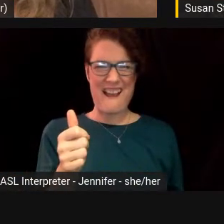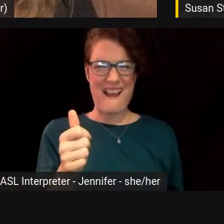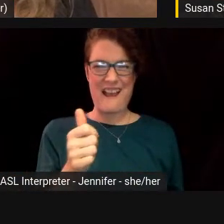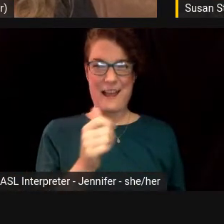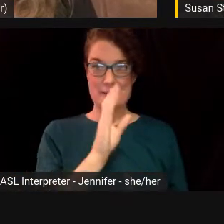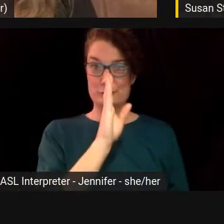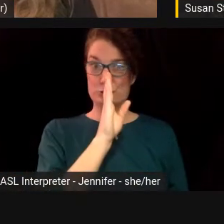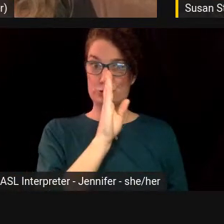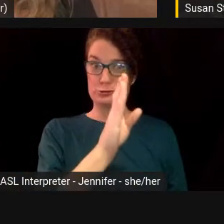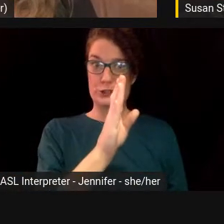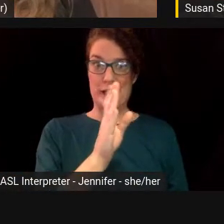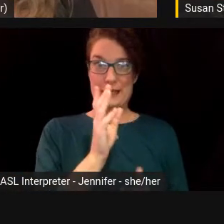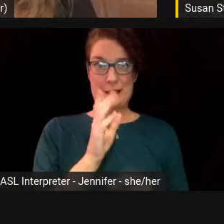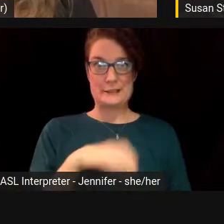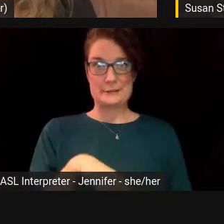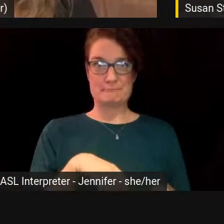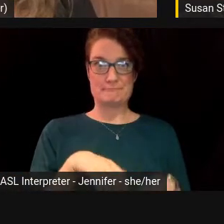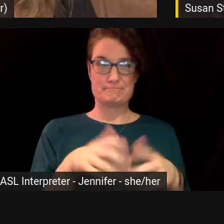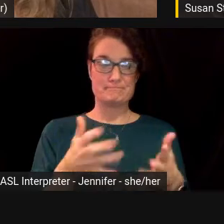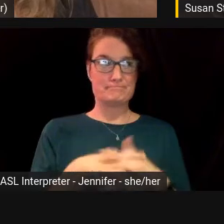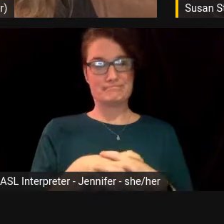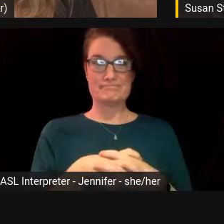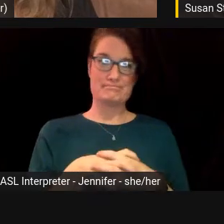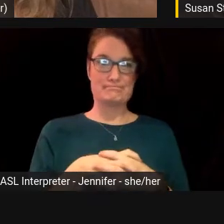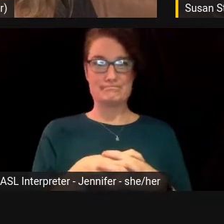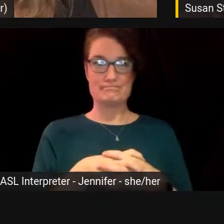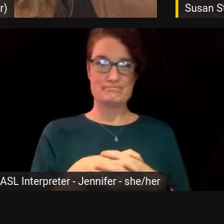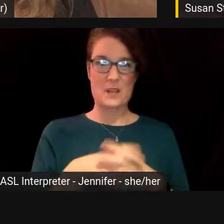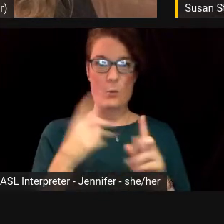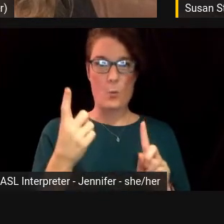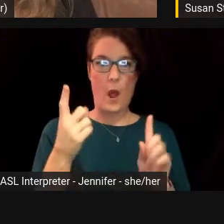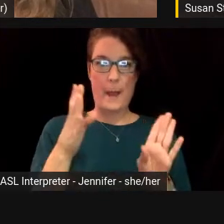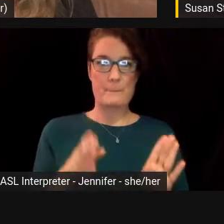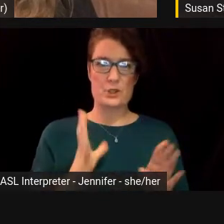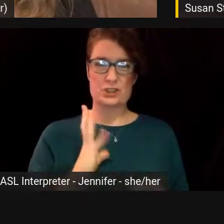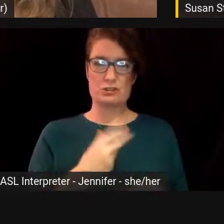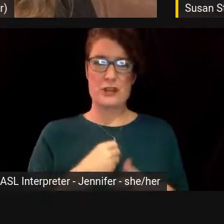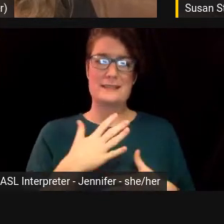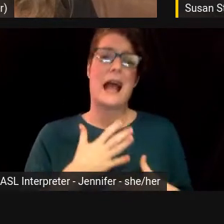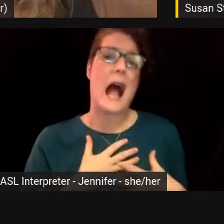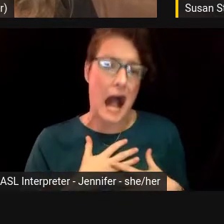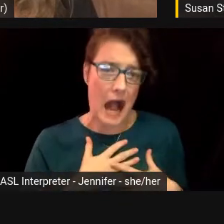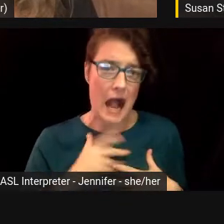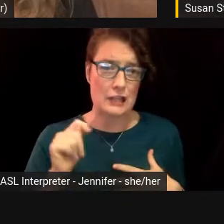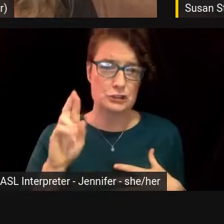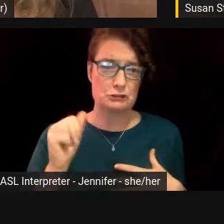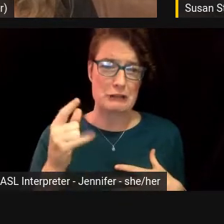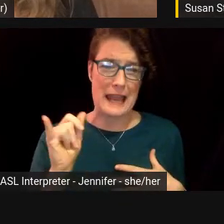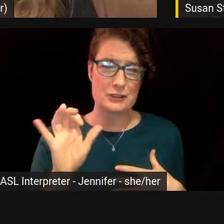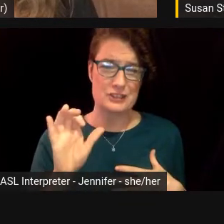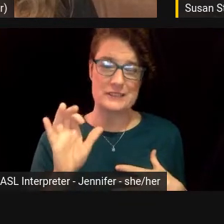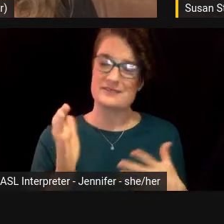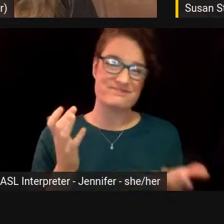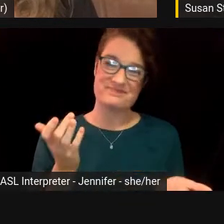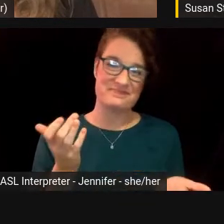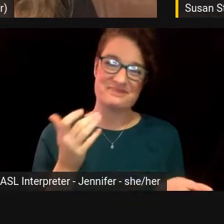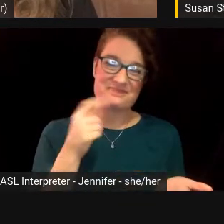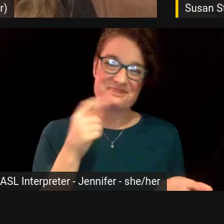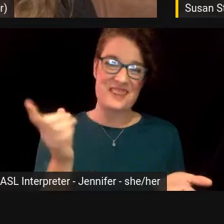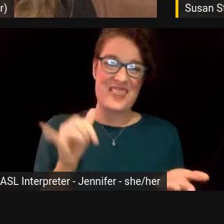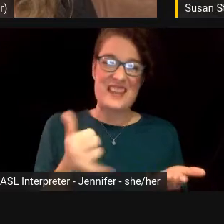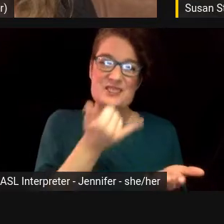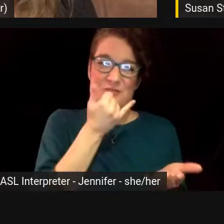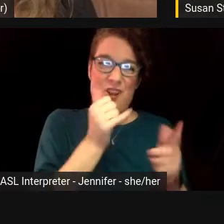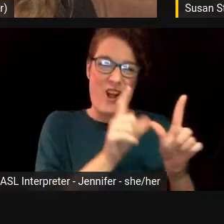straight couple where one of them was like trans and it was tragic. And I said, that's the wrong framework for telling that